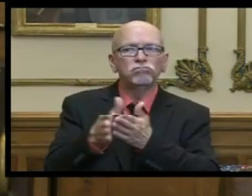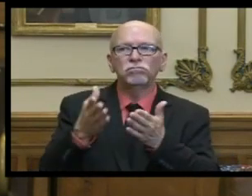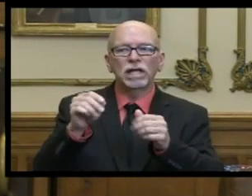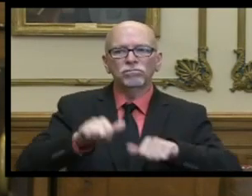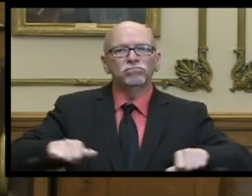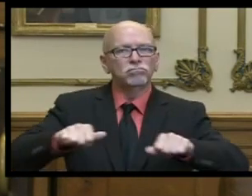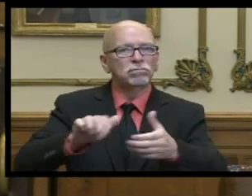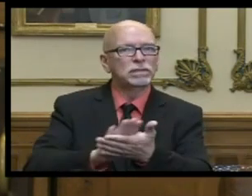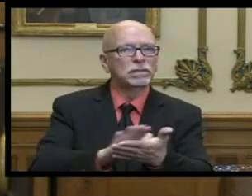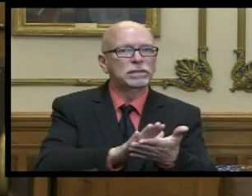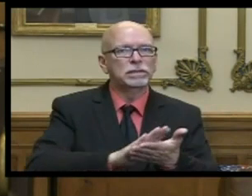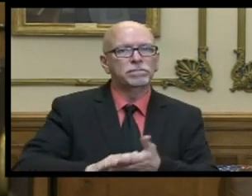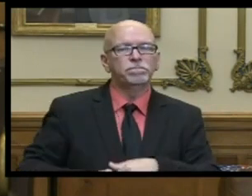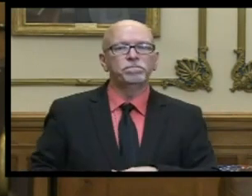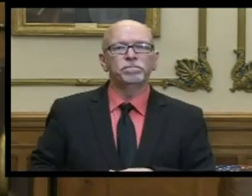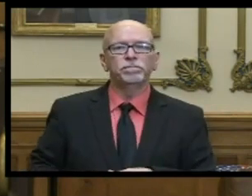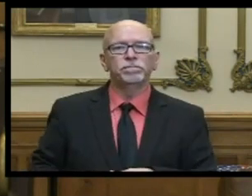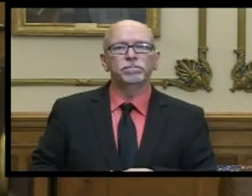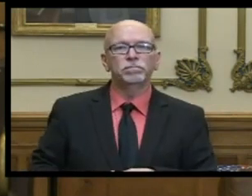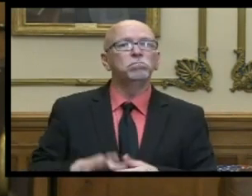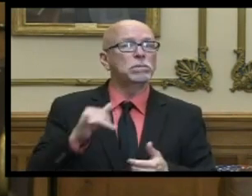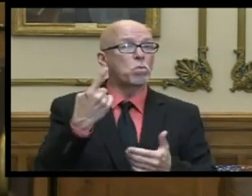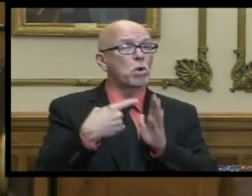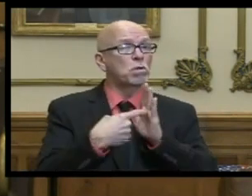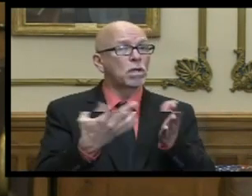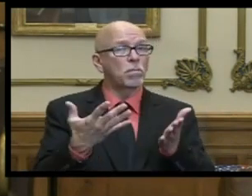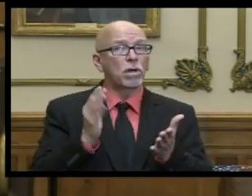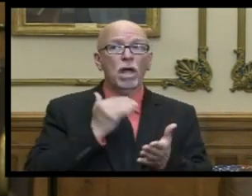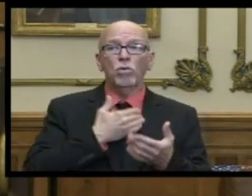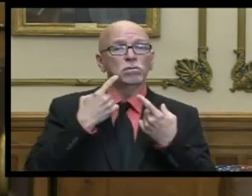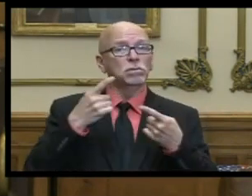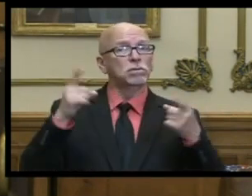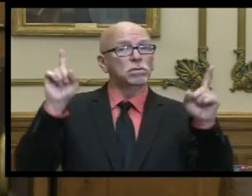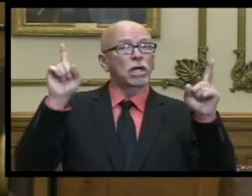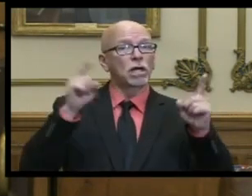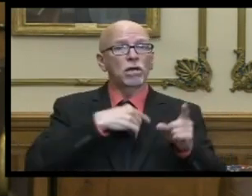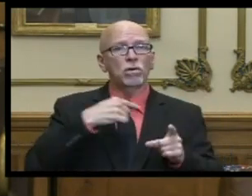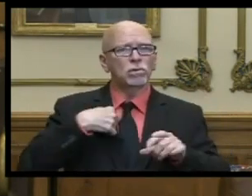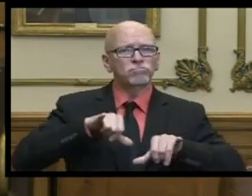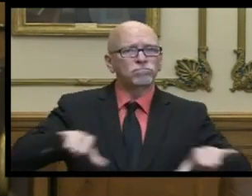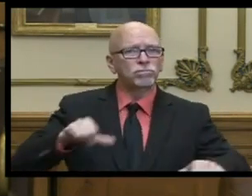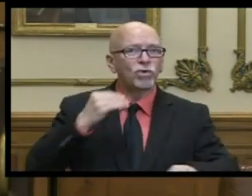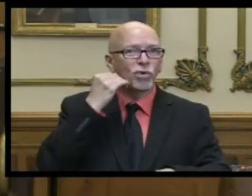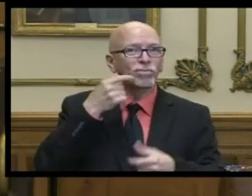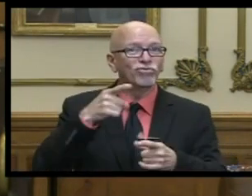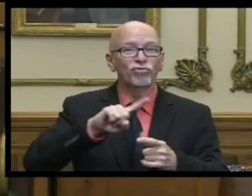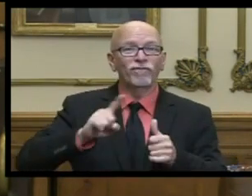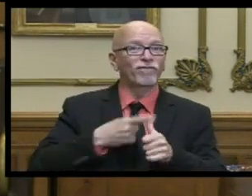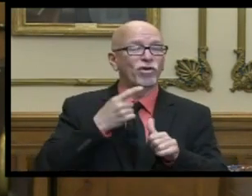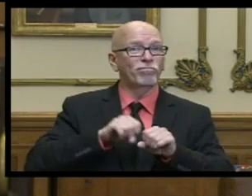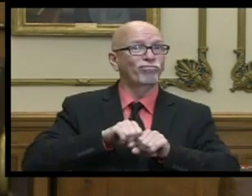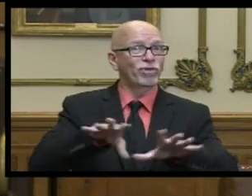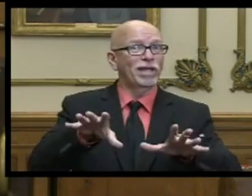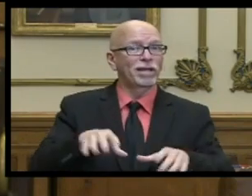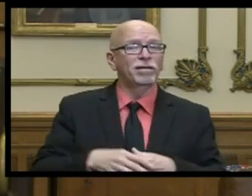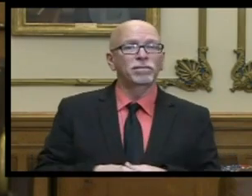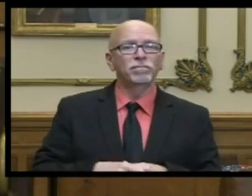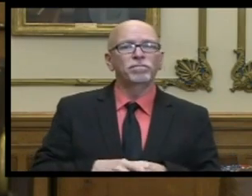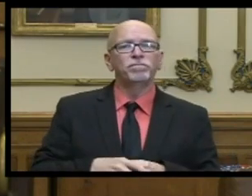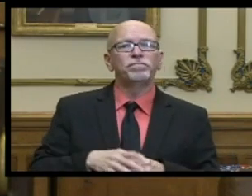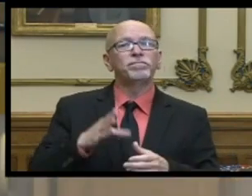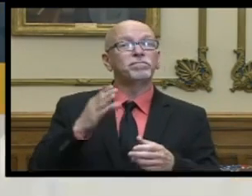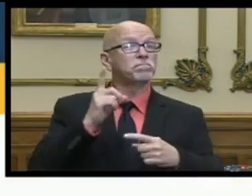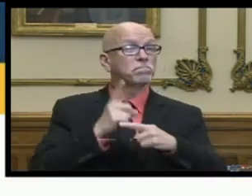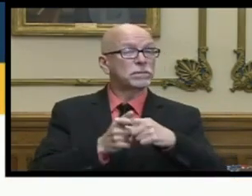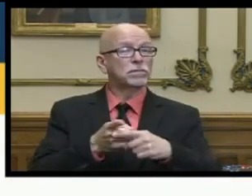surface hygiene this was an example of hoosiers successfully hunkering down during the initial outbreak a lot and along